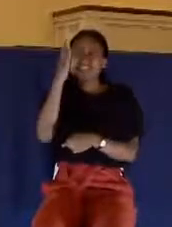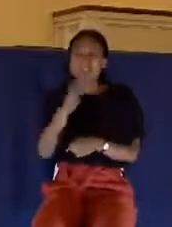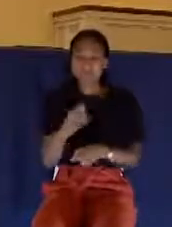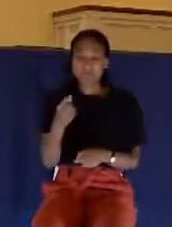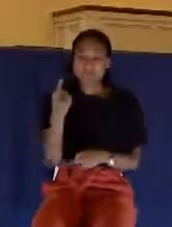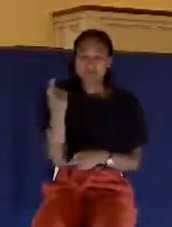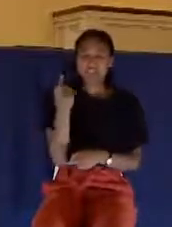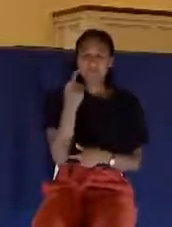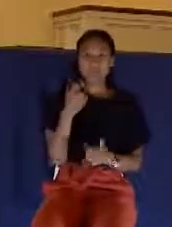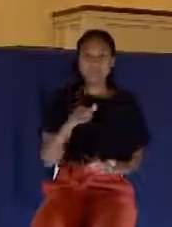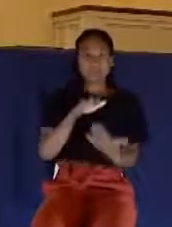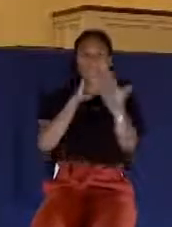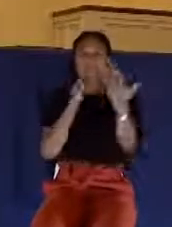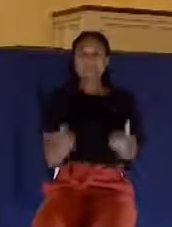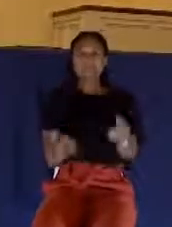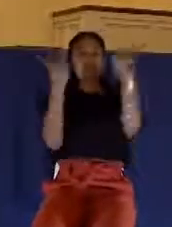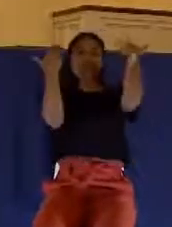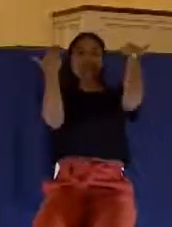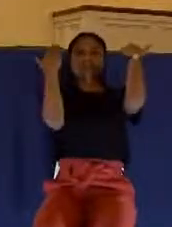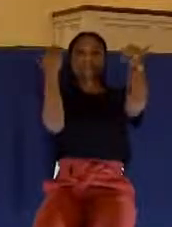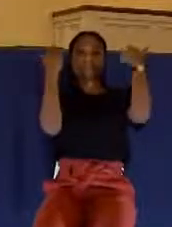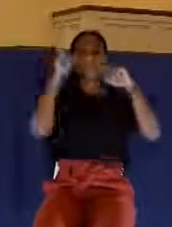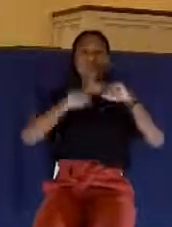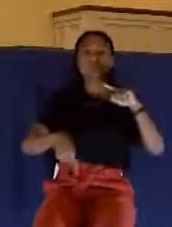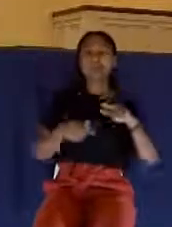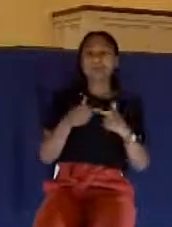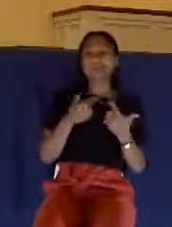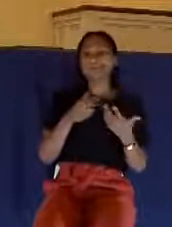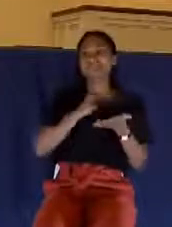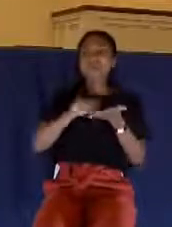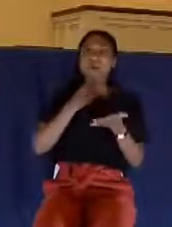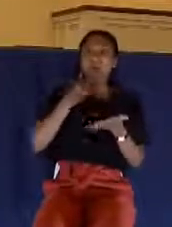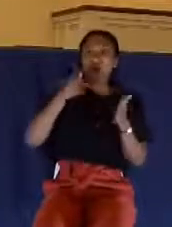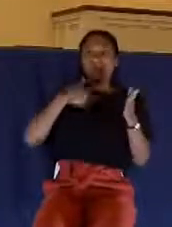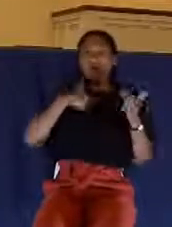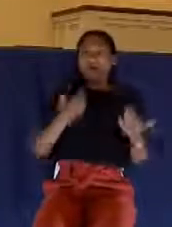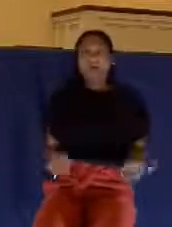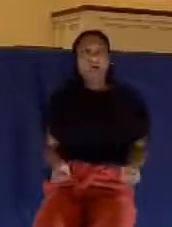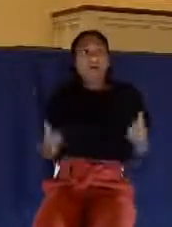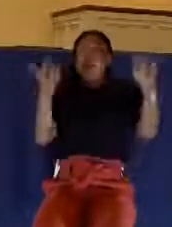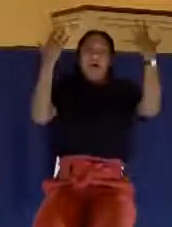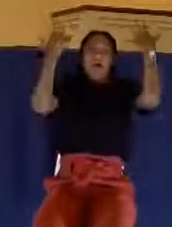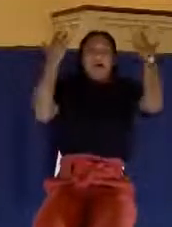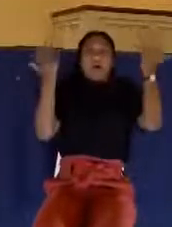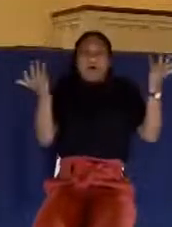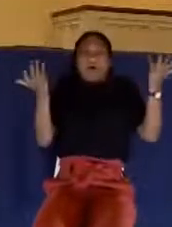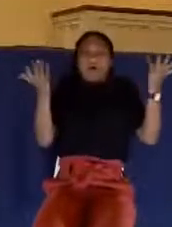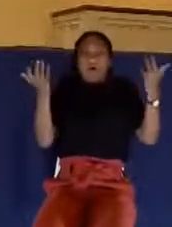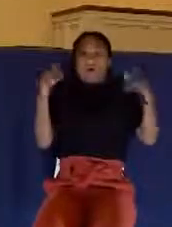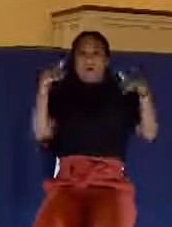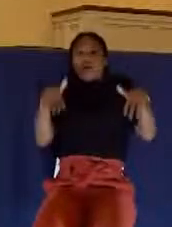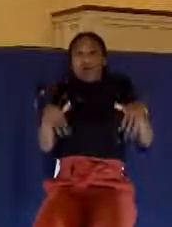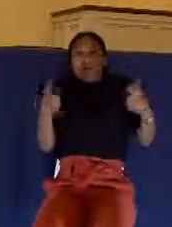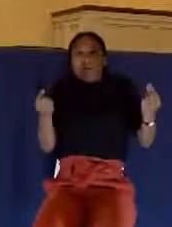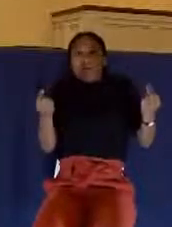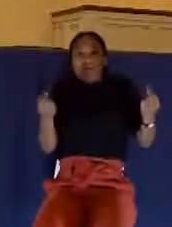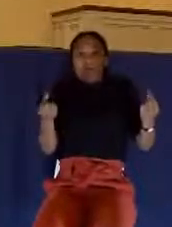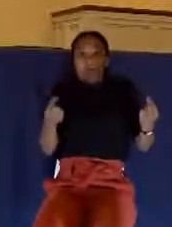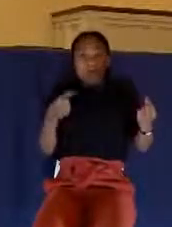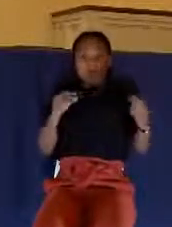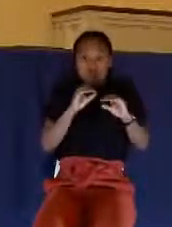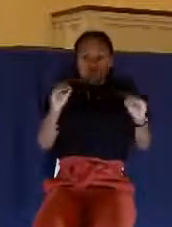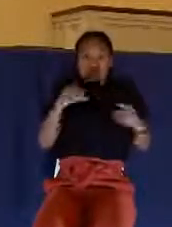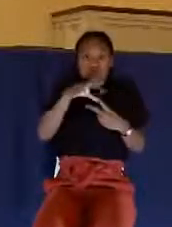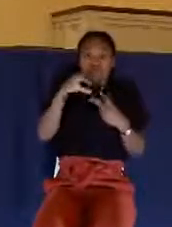too strong for you to handle. You can't use the excuse and say, I was just completely overwhelmed by this temptation. I had no choice.